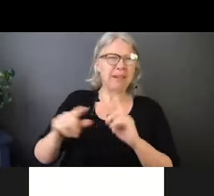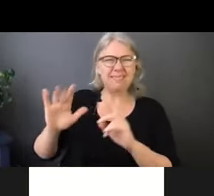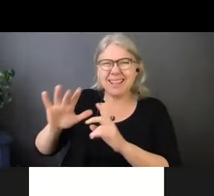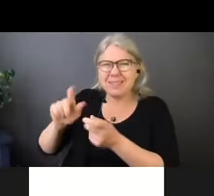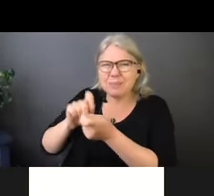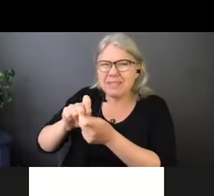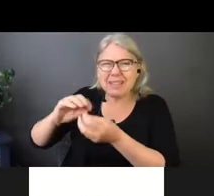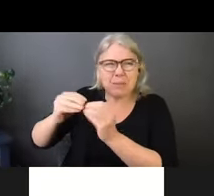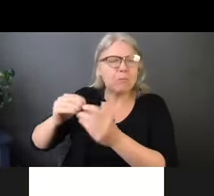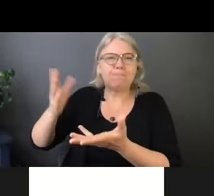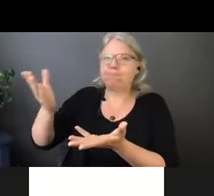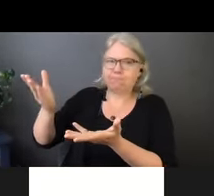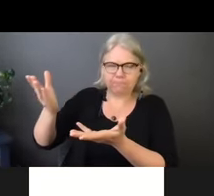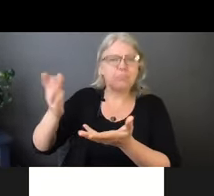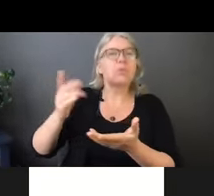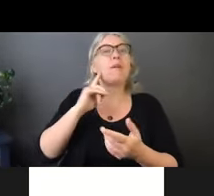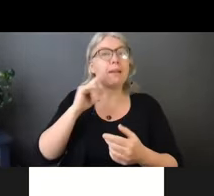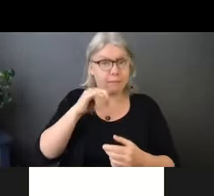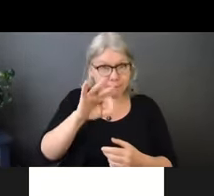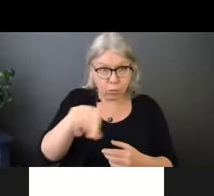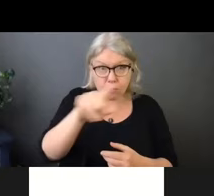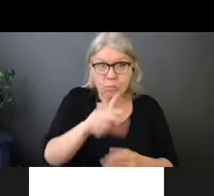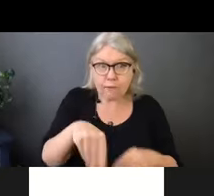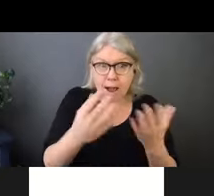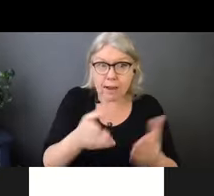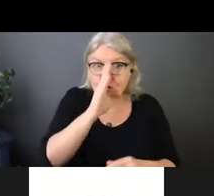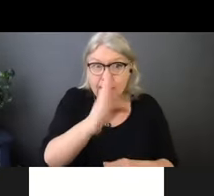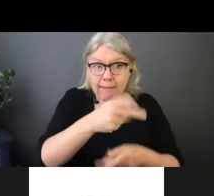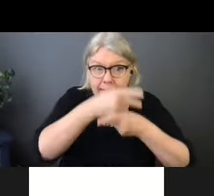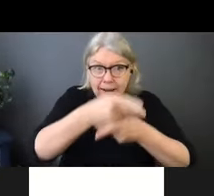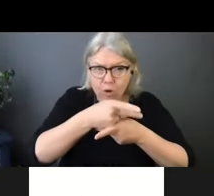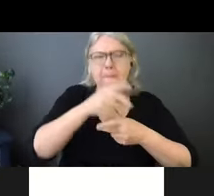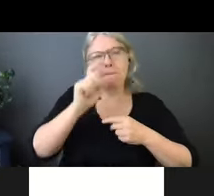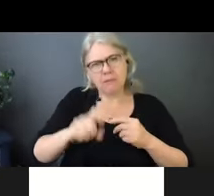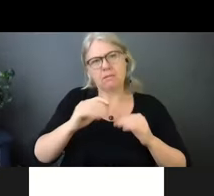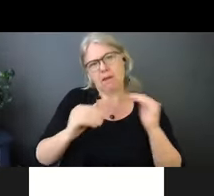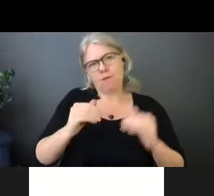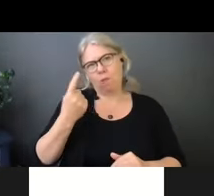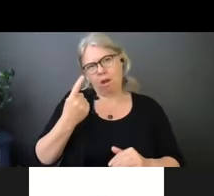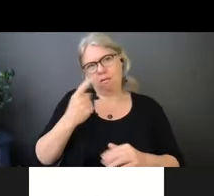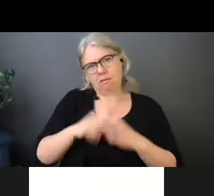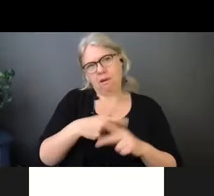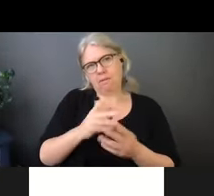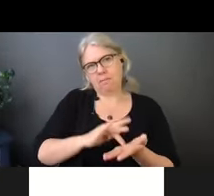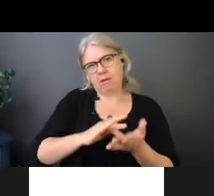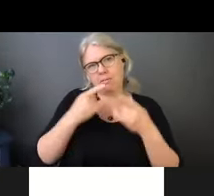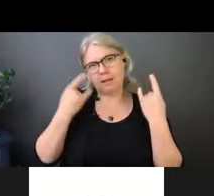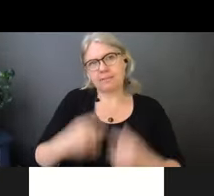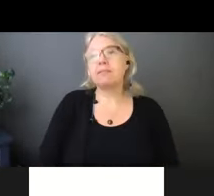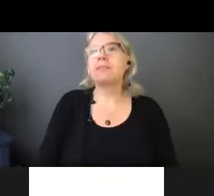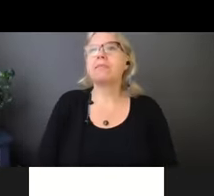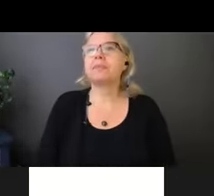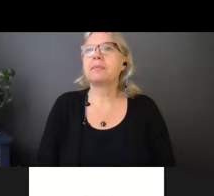Thank you. So, um, I know that you, you touched on this, but could you, could you re